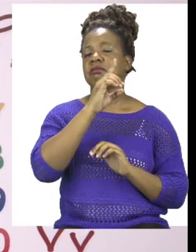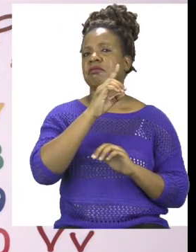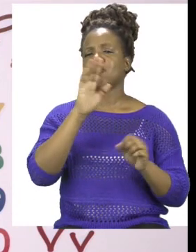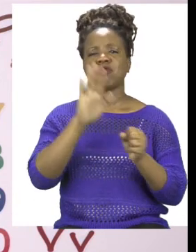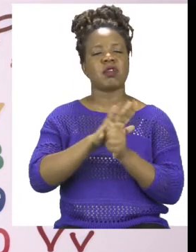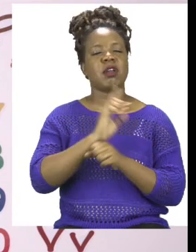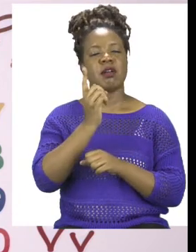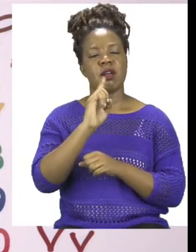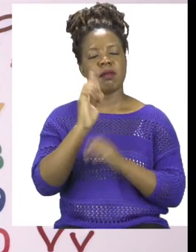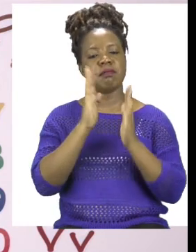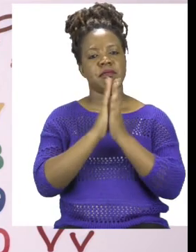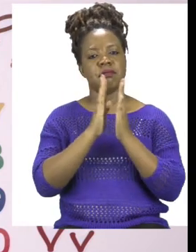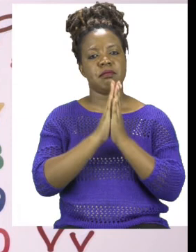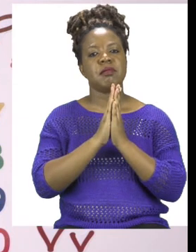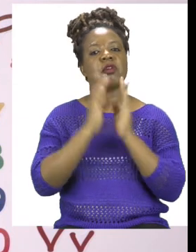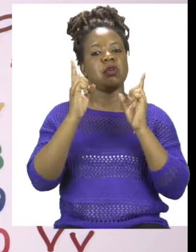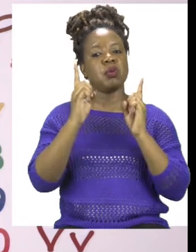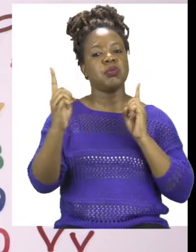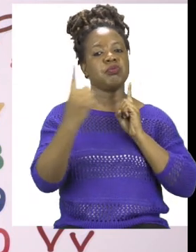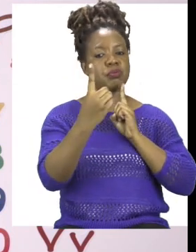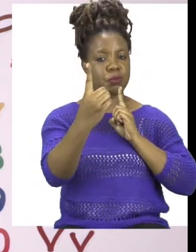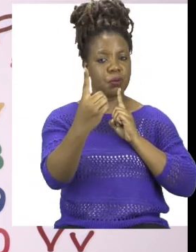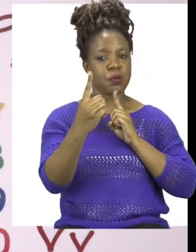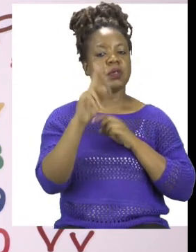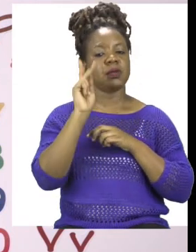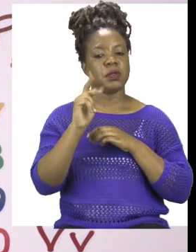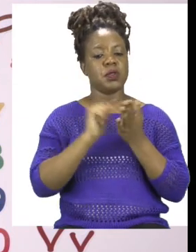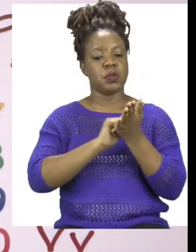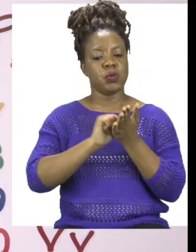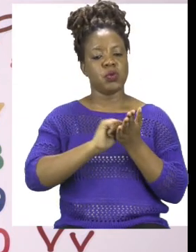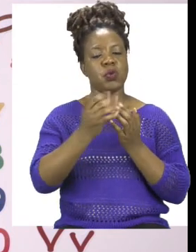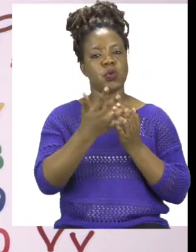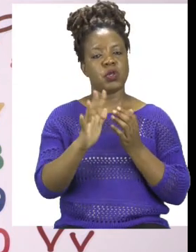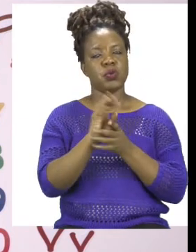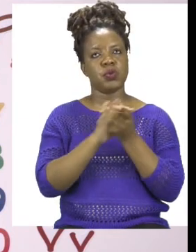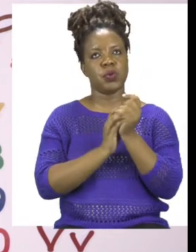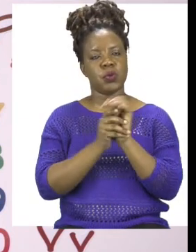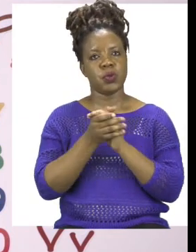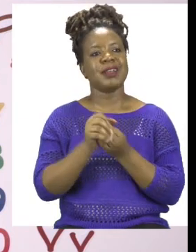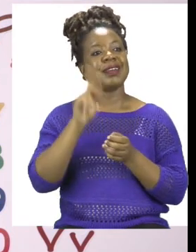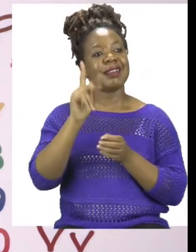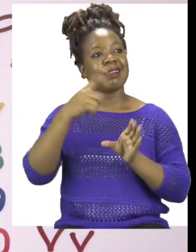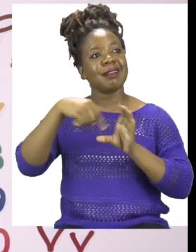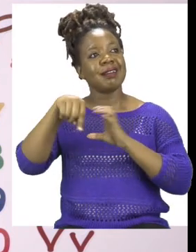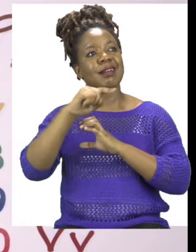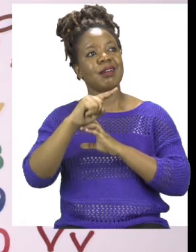as well as using soap and water. Don't forget to wear a mask when you are out in public.